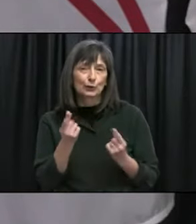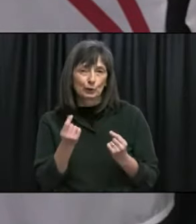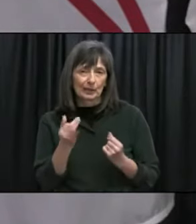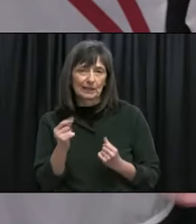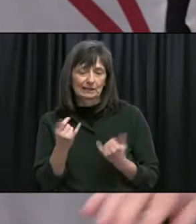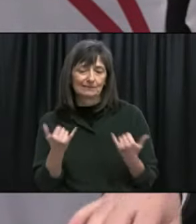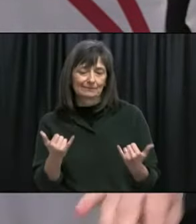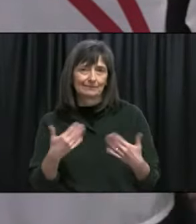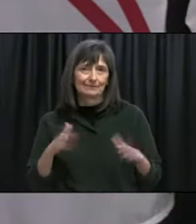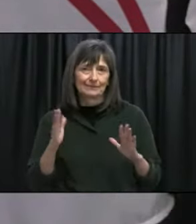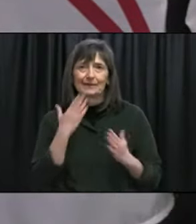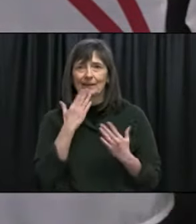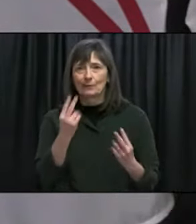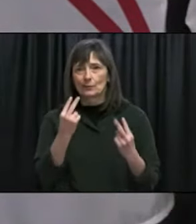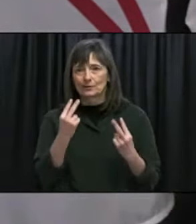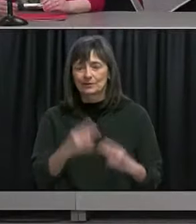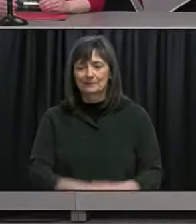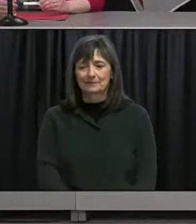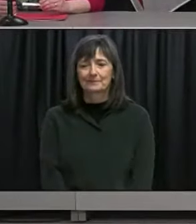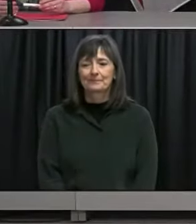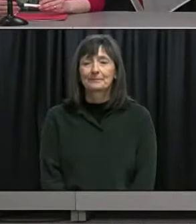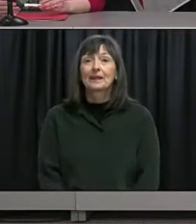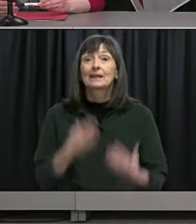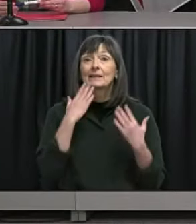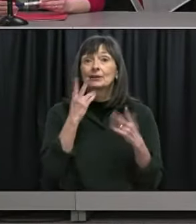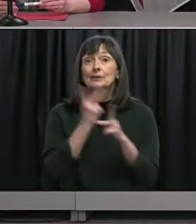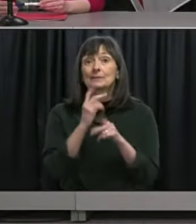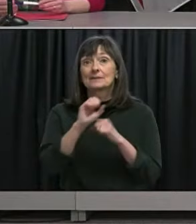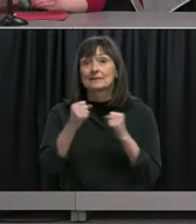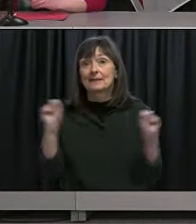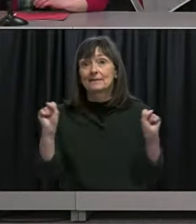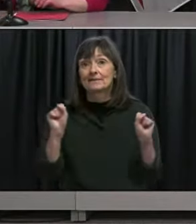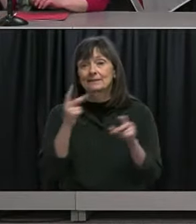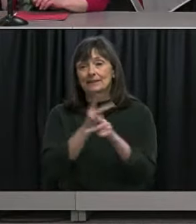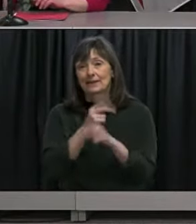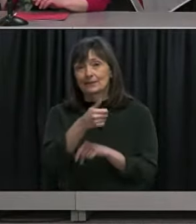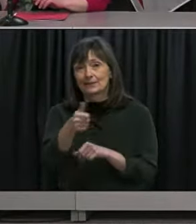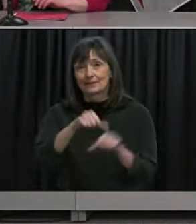very much for joining thank you premier stay safe everyone take